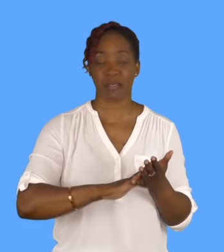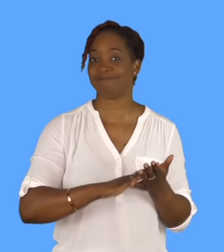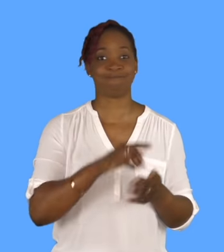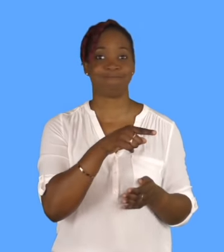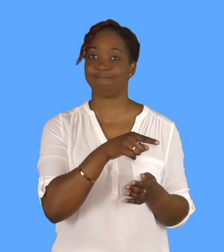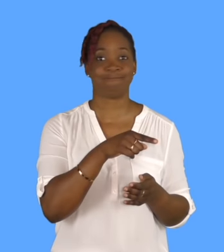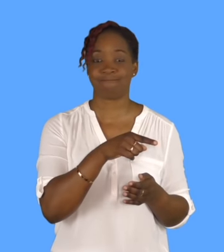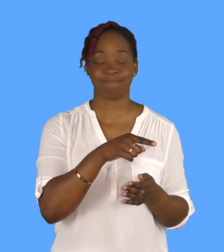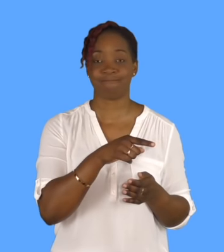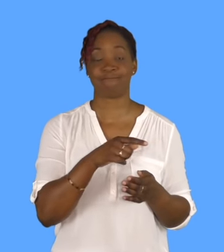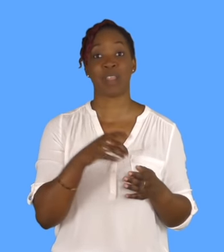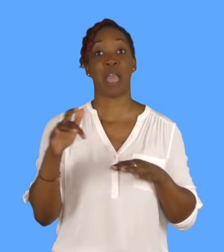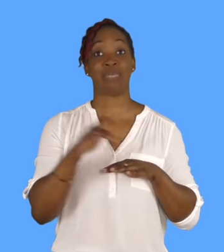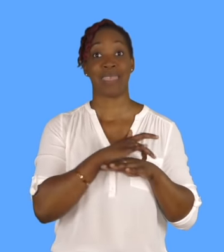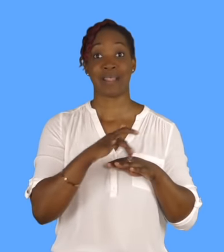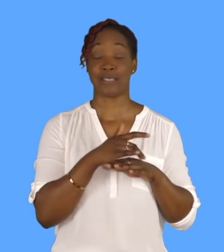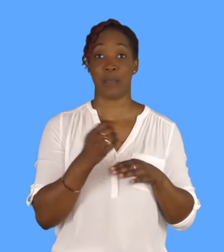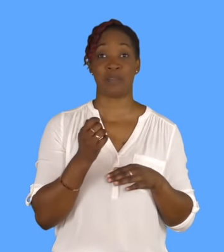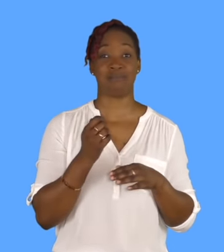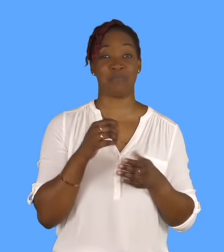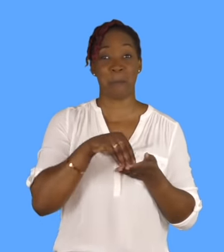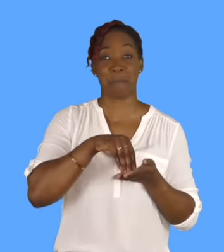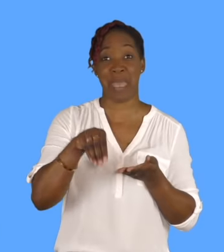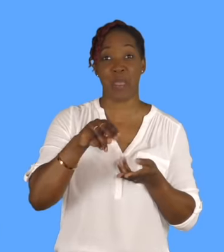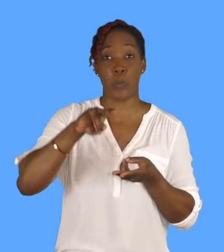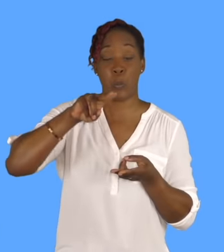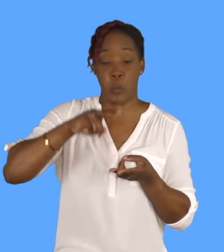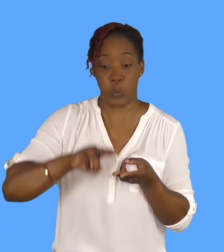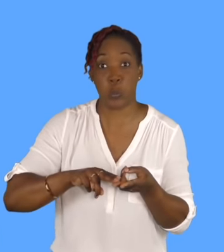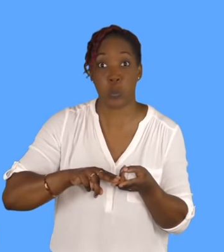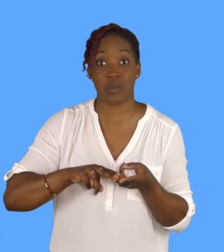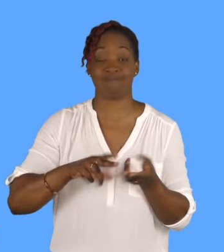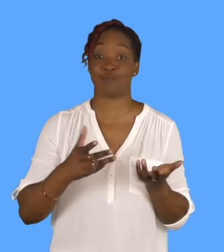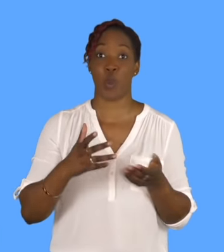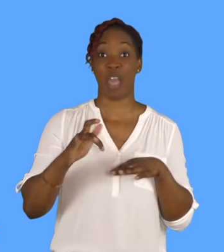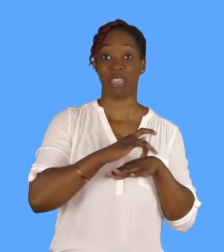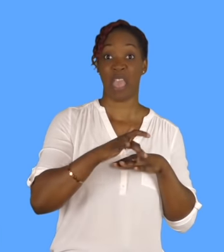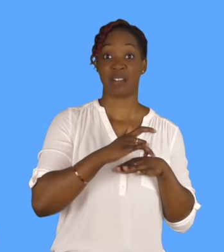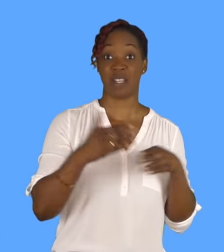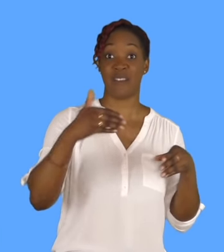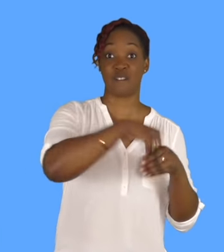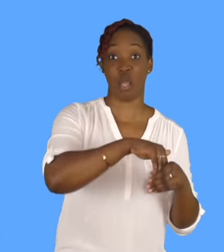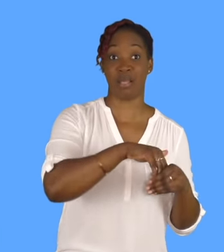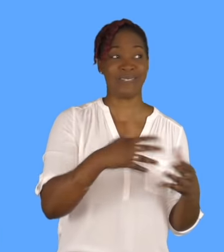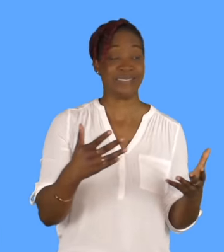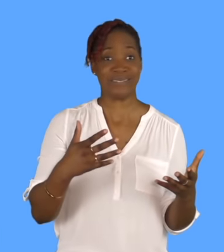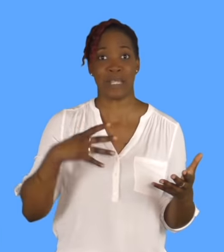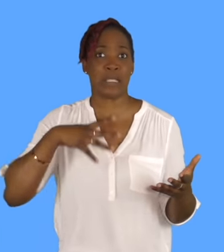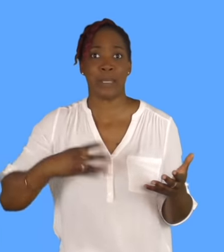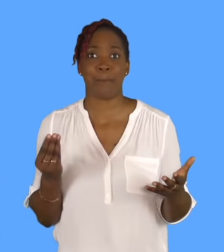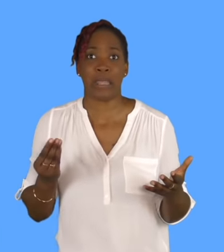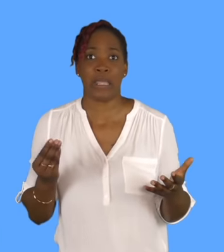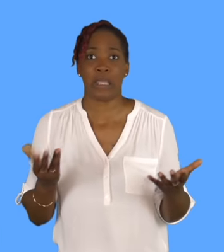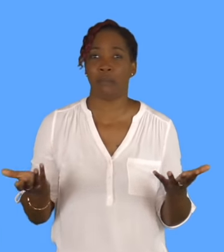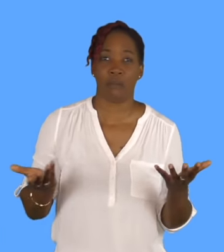barely pays here. So, when I was doing theatre, I was pretty broke. And then I needed to make money. And then the shows are so